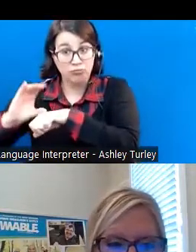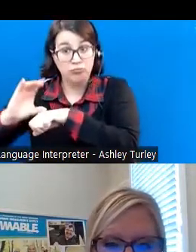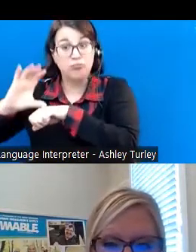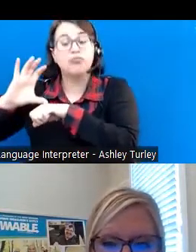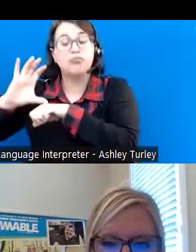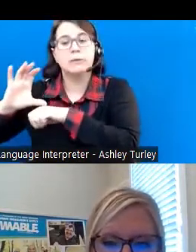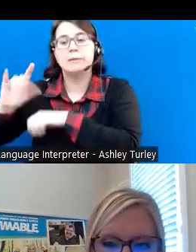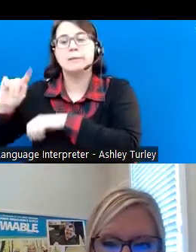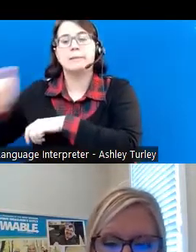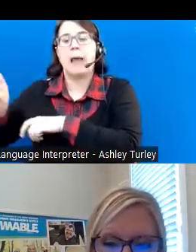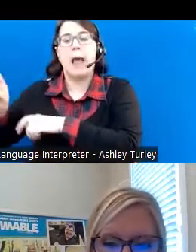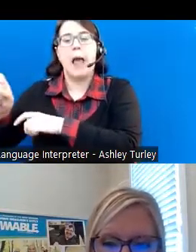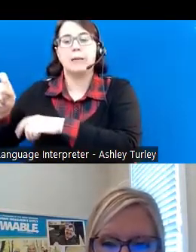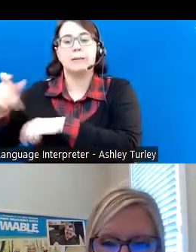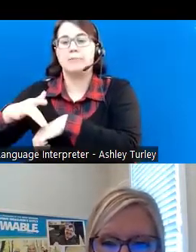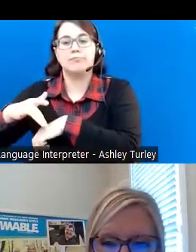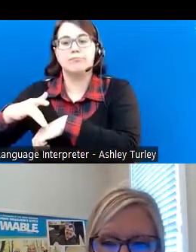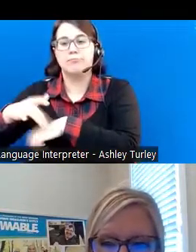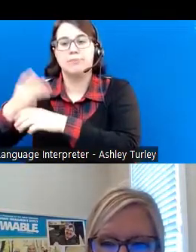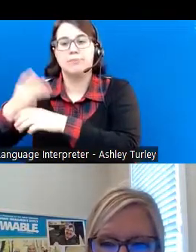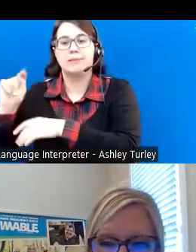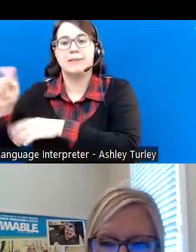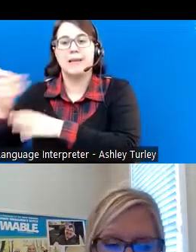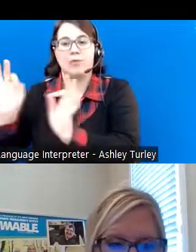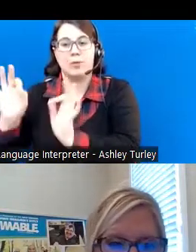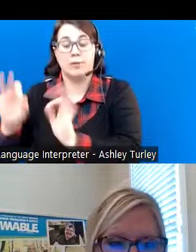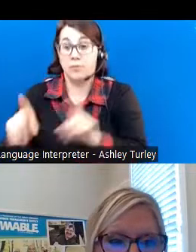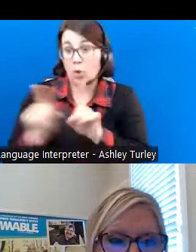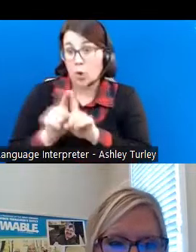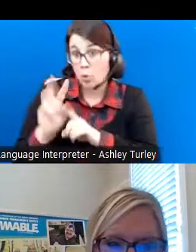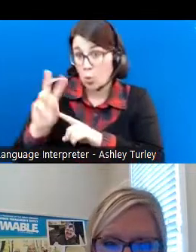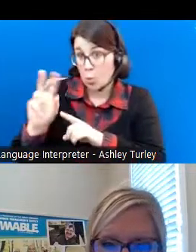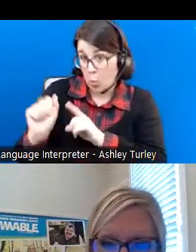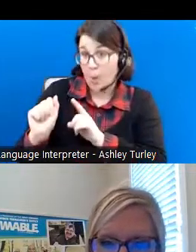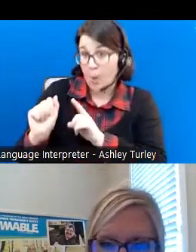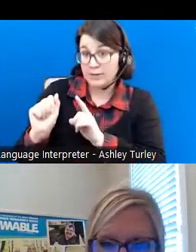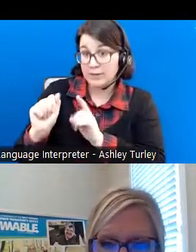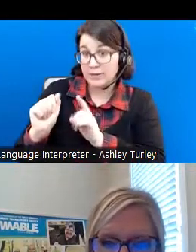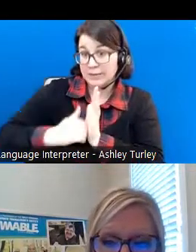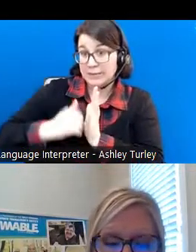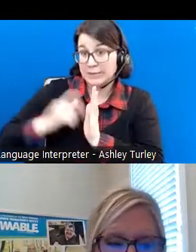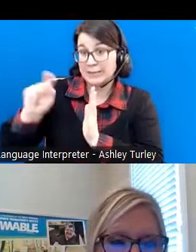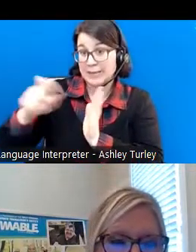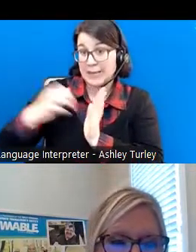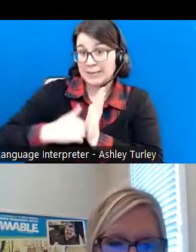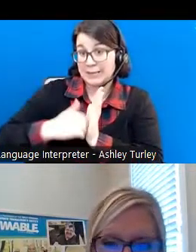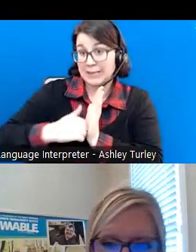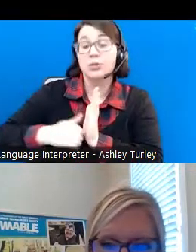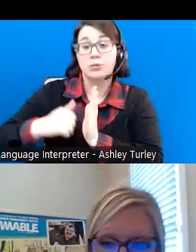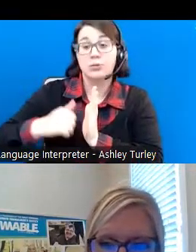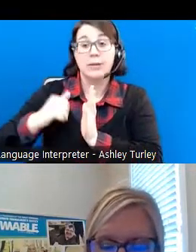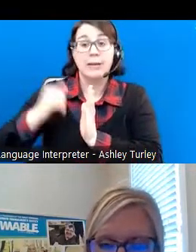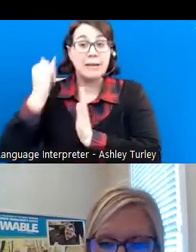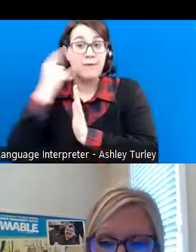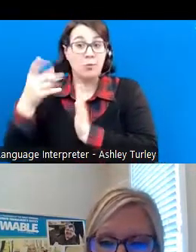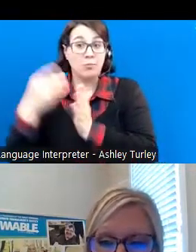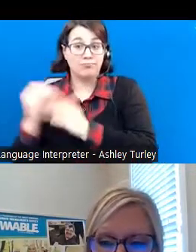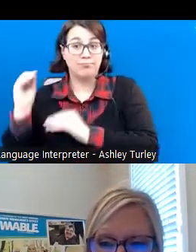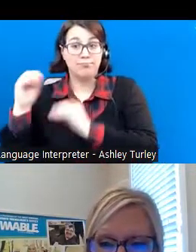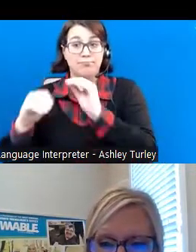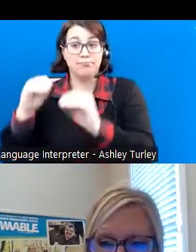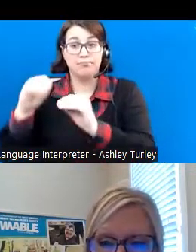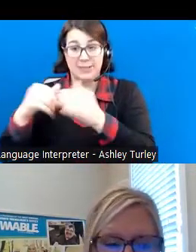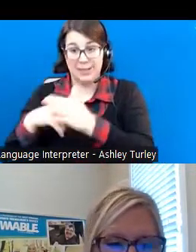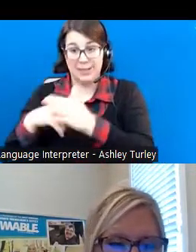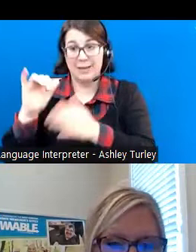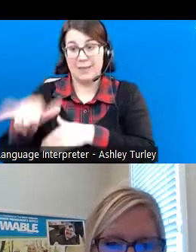Also, there is a West Virginia state income tax deduction for contributions made into the WVABL account by